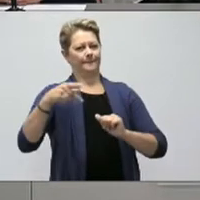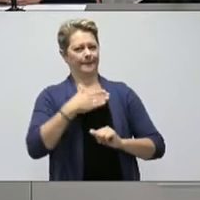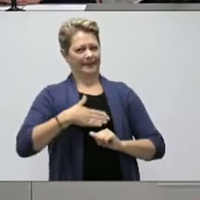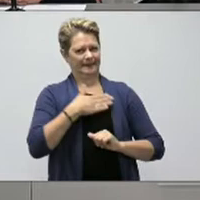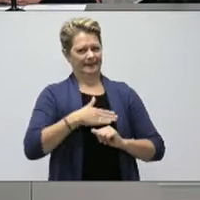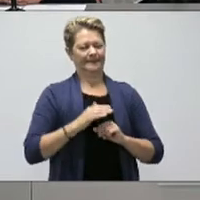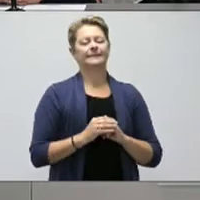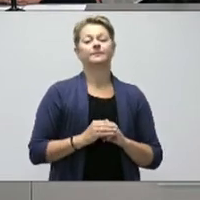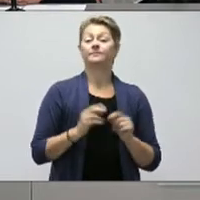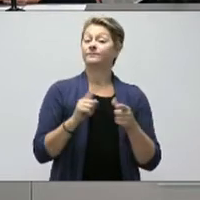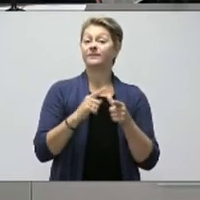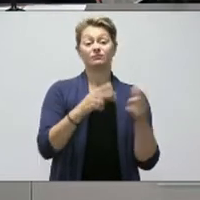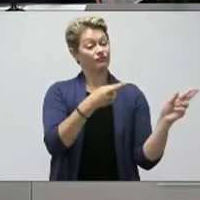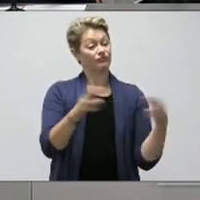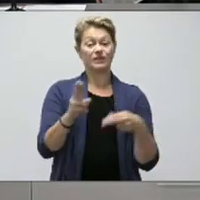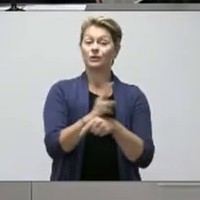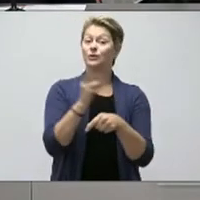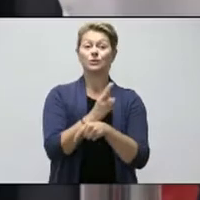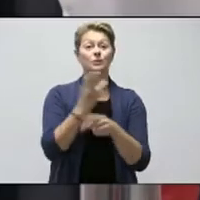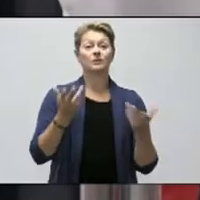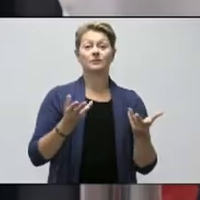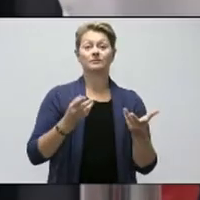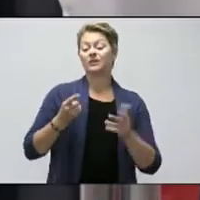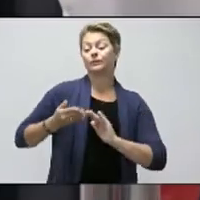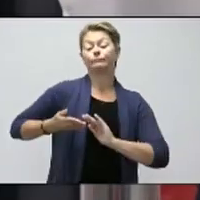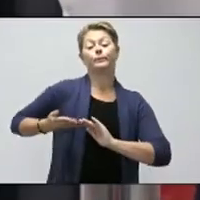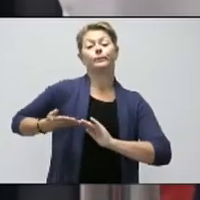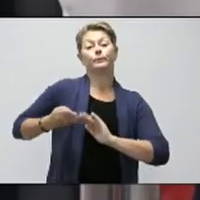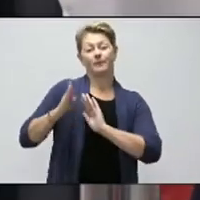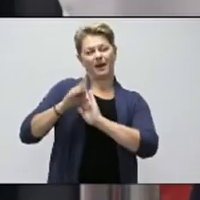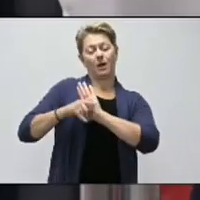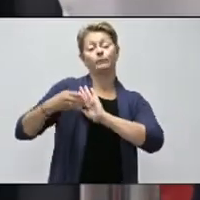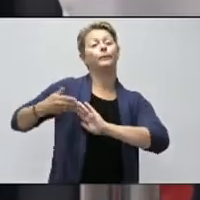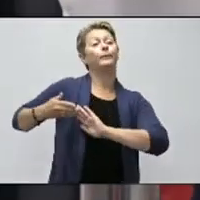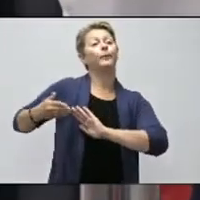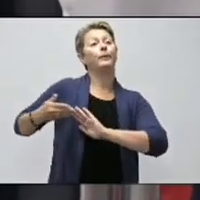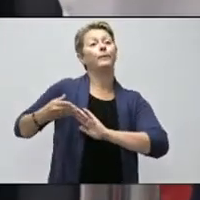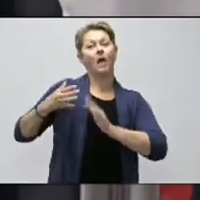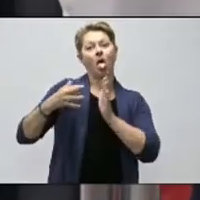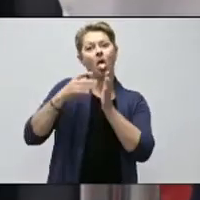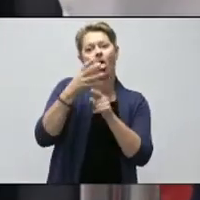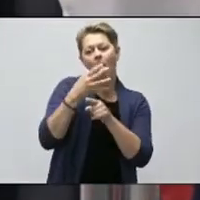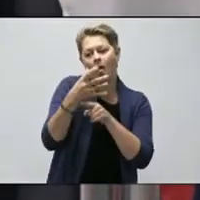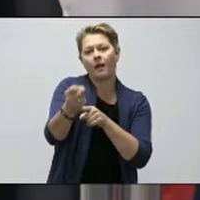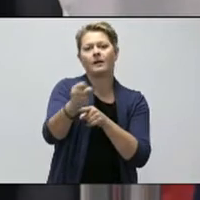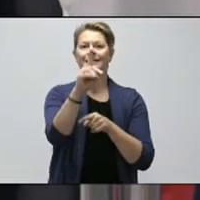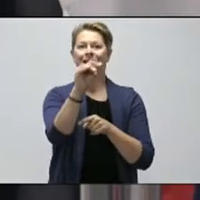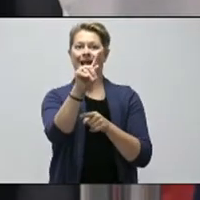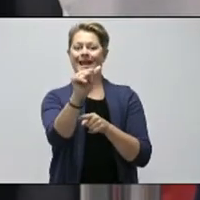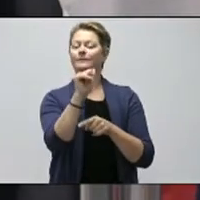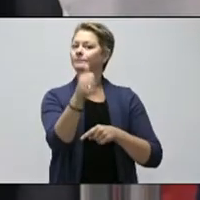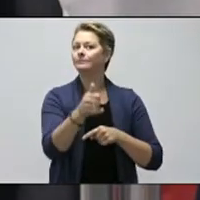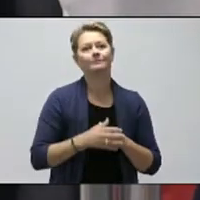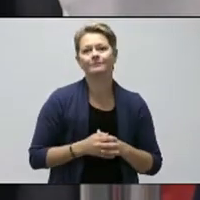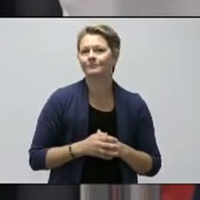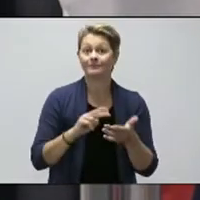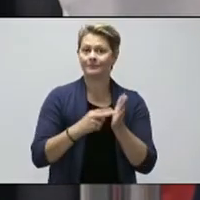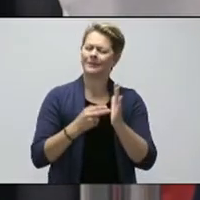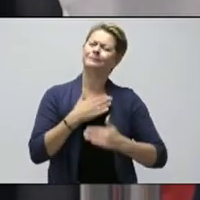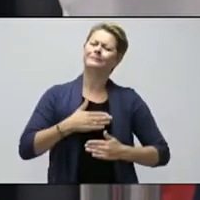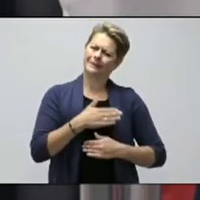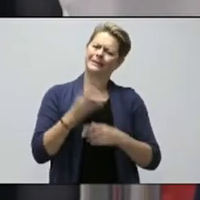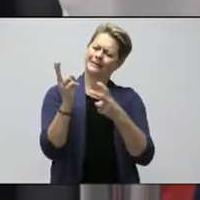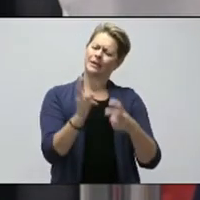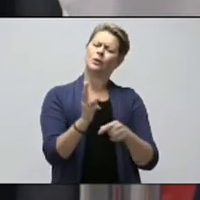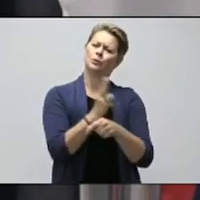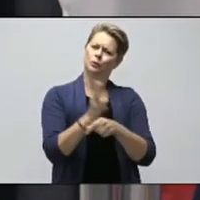and then you'll be all ready to go. And it runs in the background, and it doesn't use very much data. So we certainly encourage everyone to download and use the app.